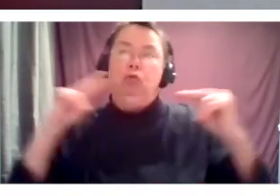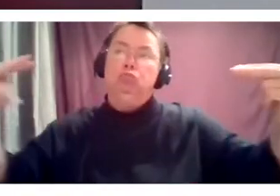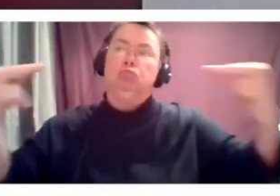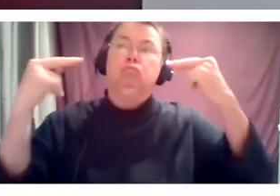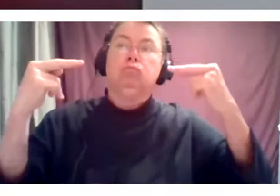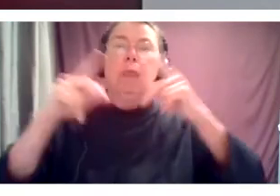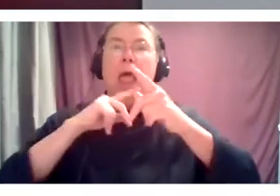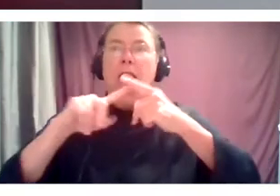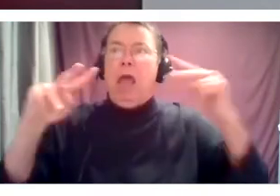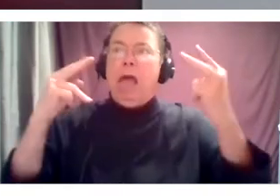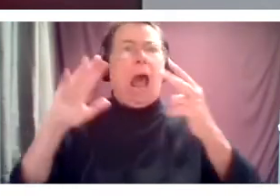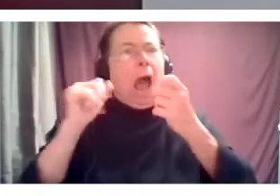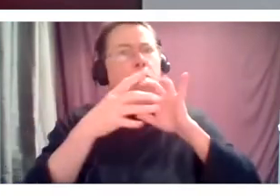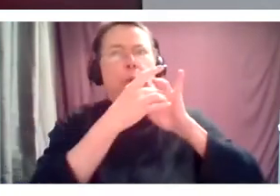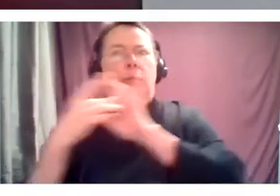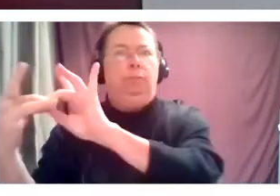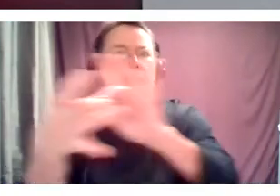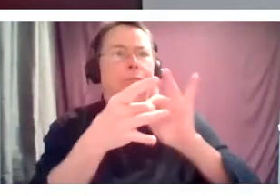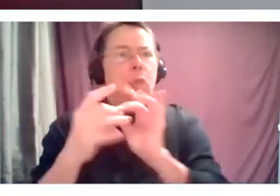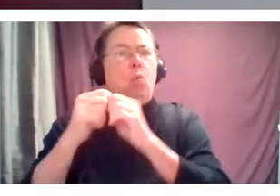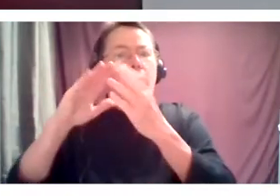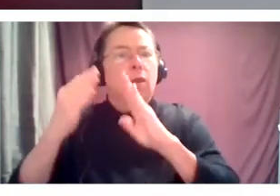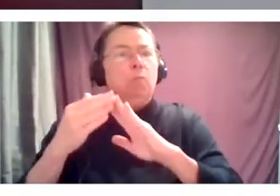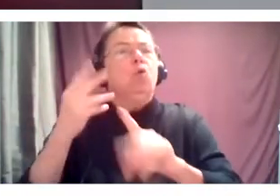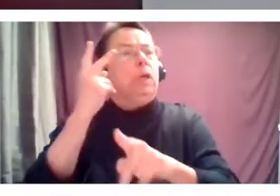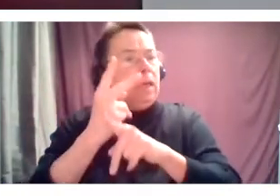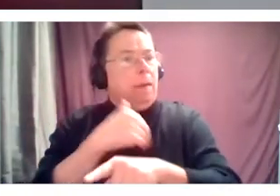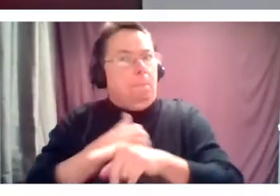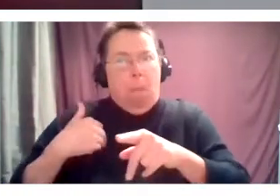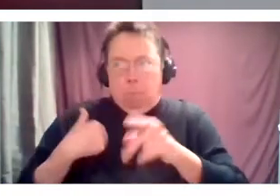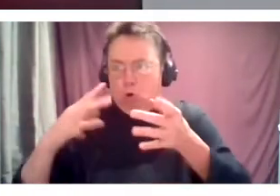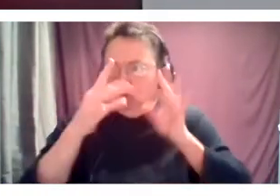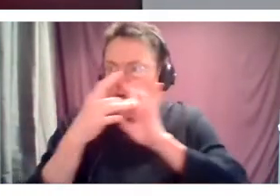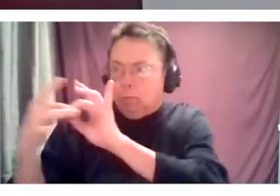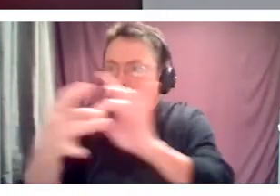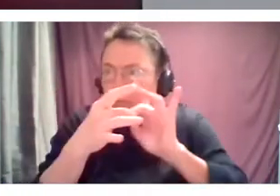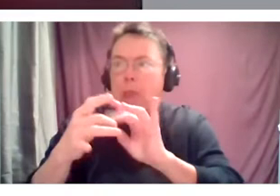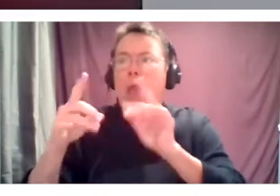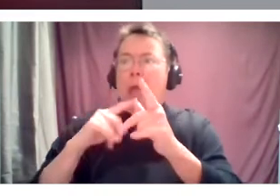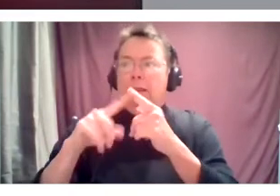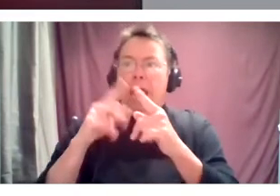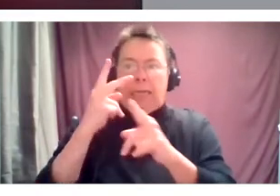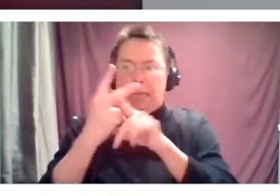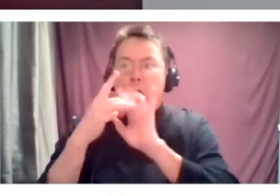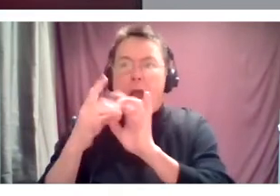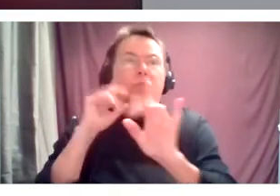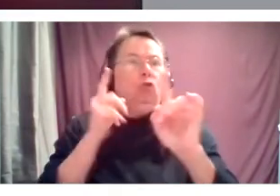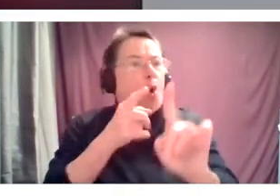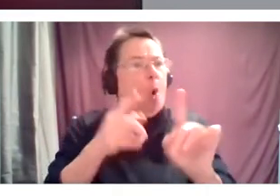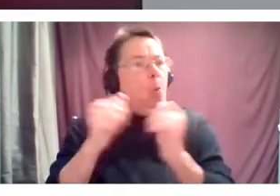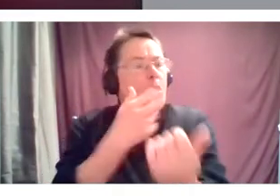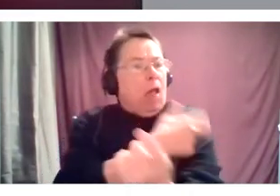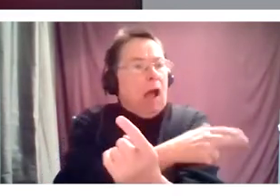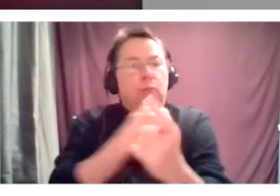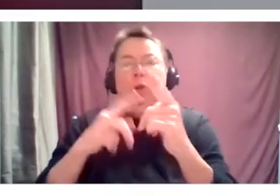present in the community, keep our members engaged, feel connected to our mission, and be prepared for a time in which we can